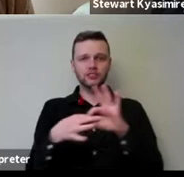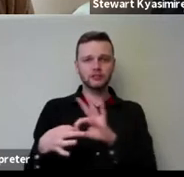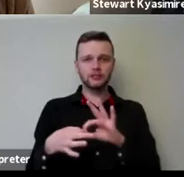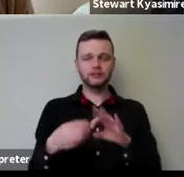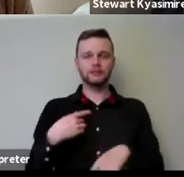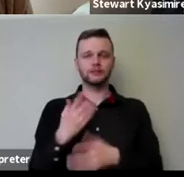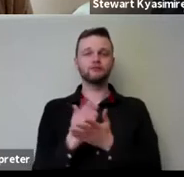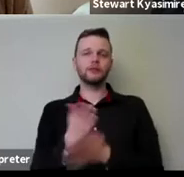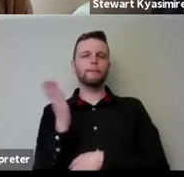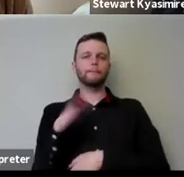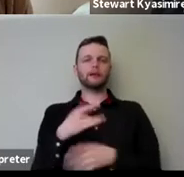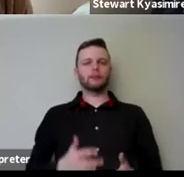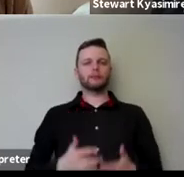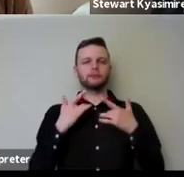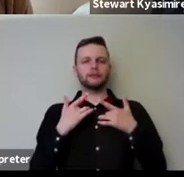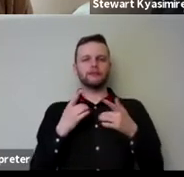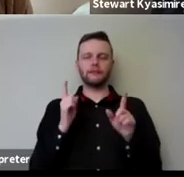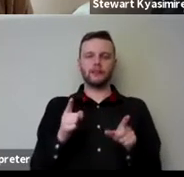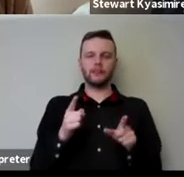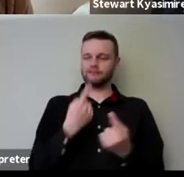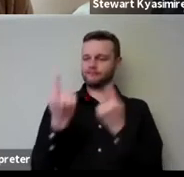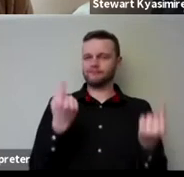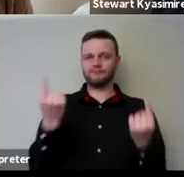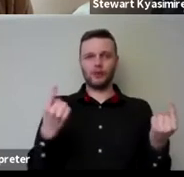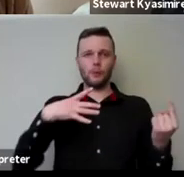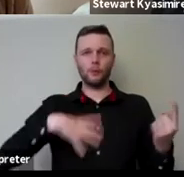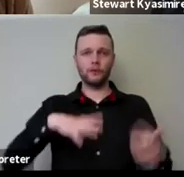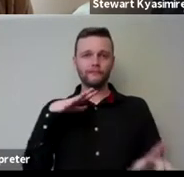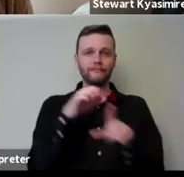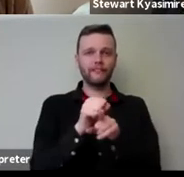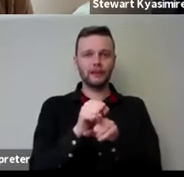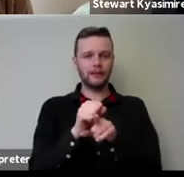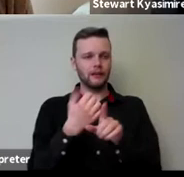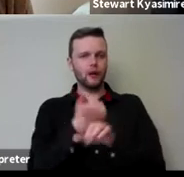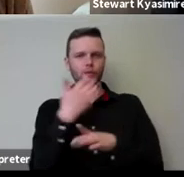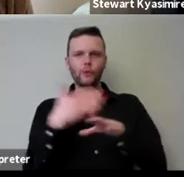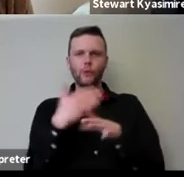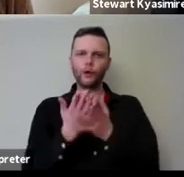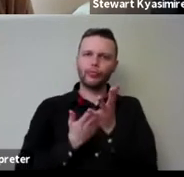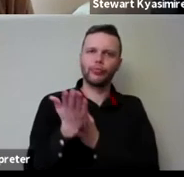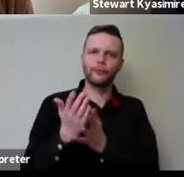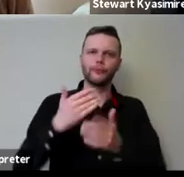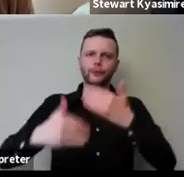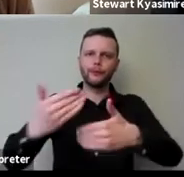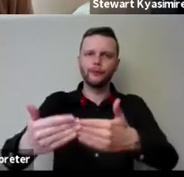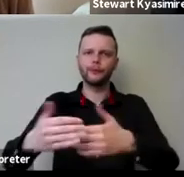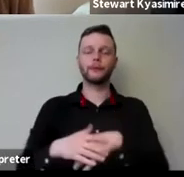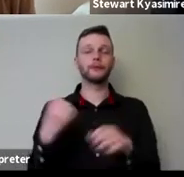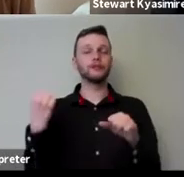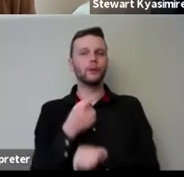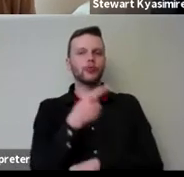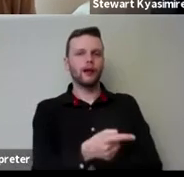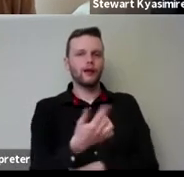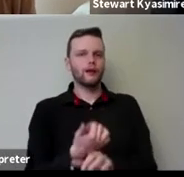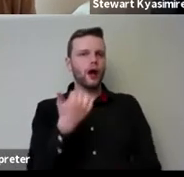that perspective that actually everybody wants to find a way of working through this the doing that the how is